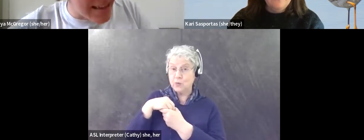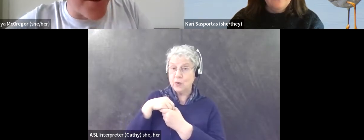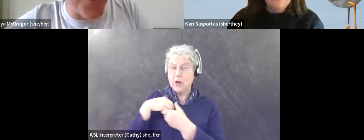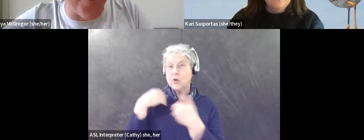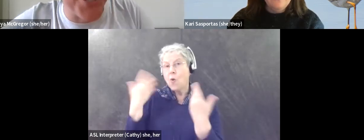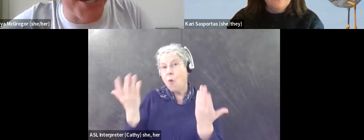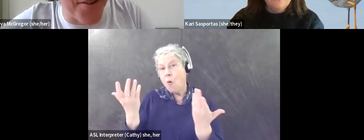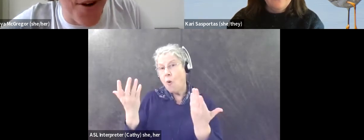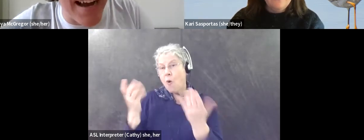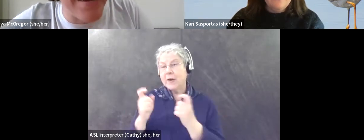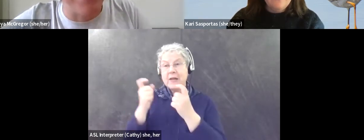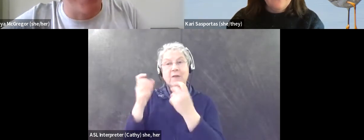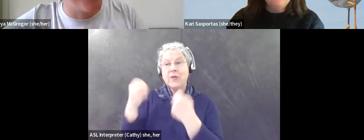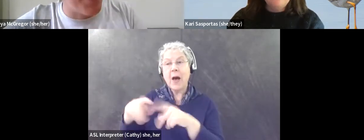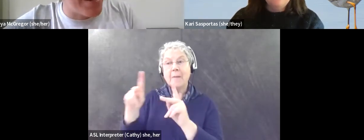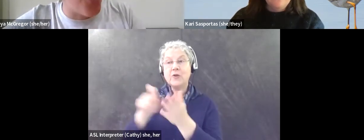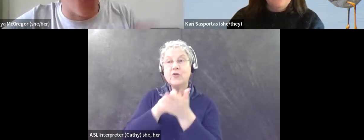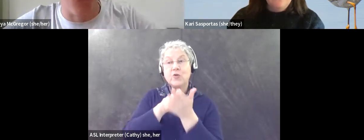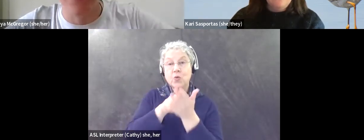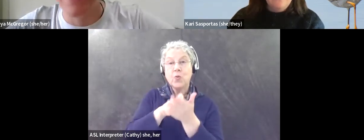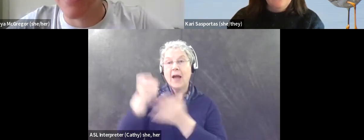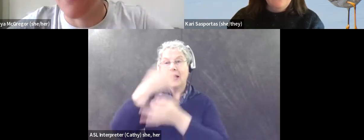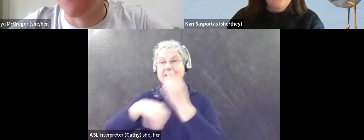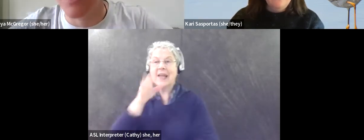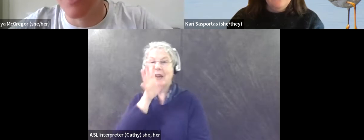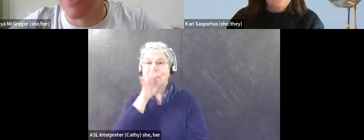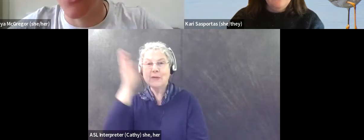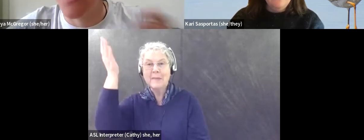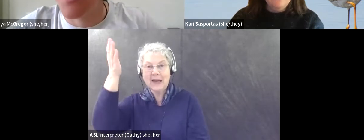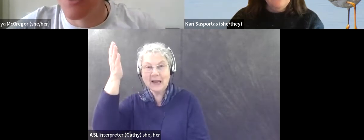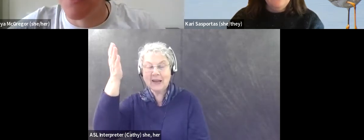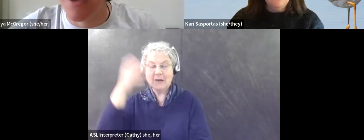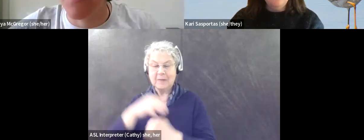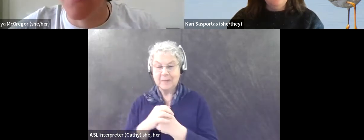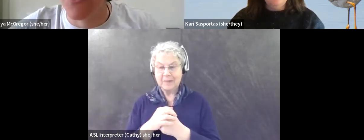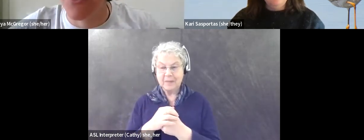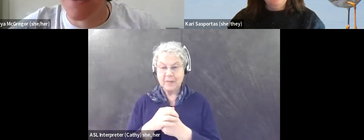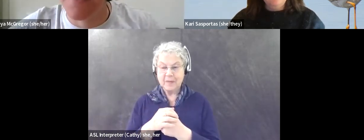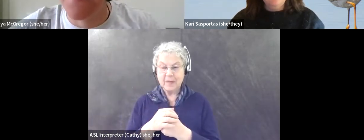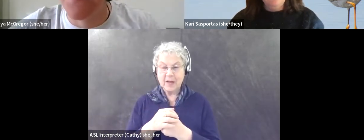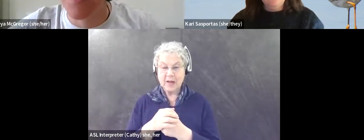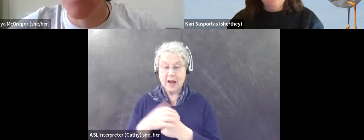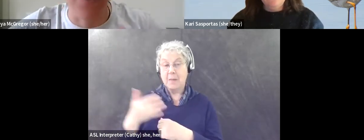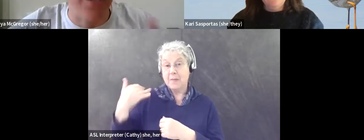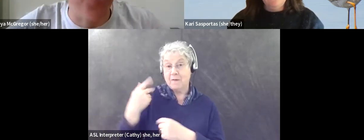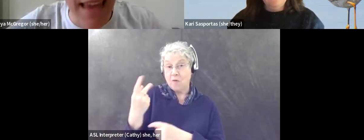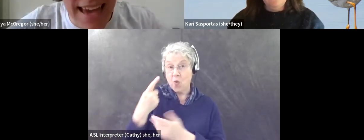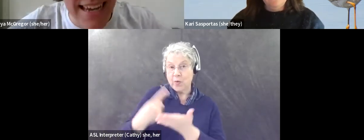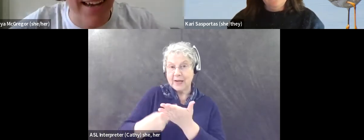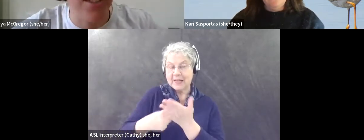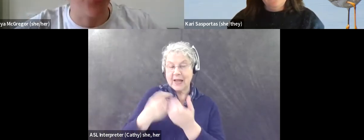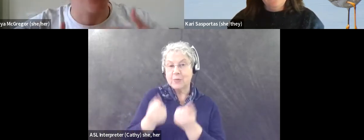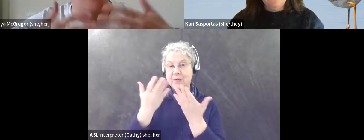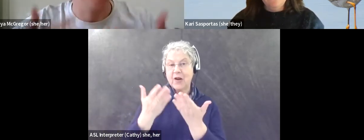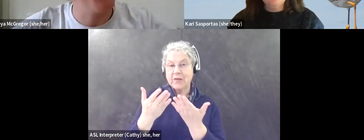giving you the opportunity to write instead of speak. Or I know we were talking about before providing you with